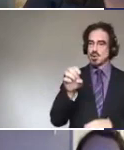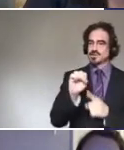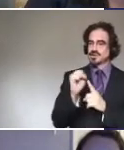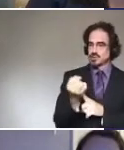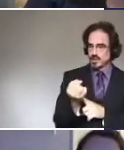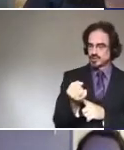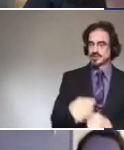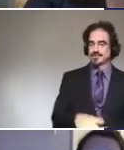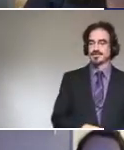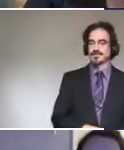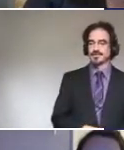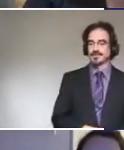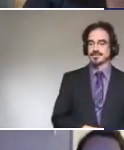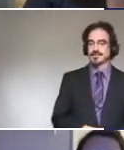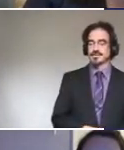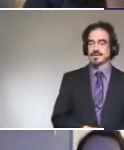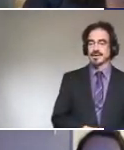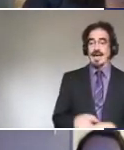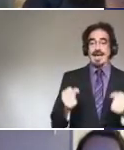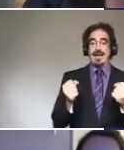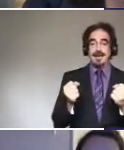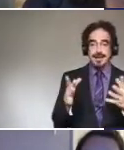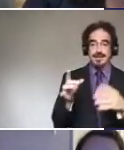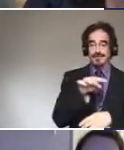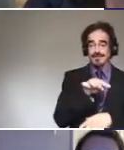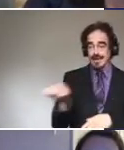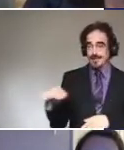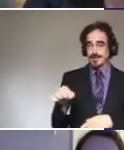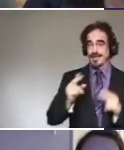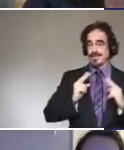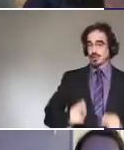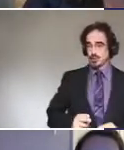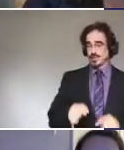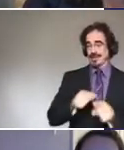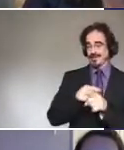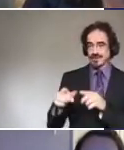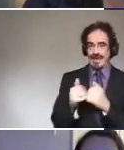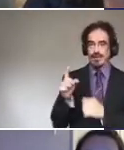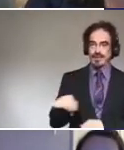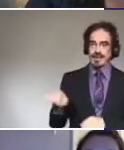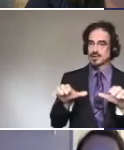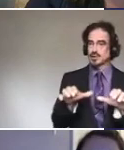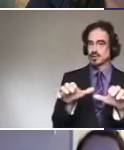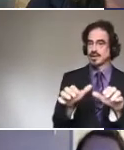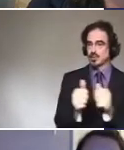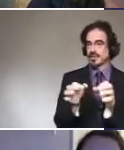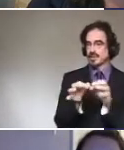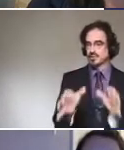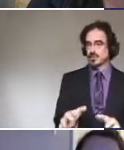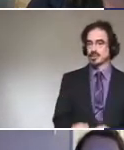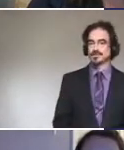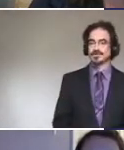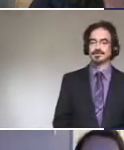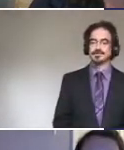and he, that's how many of them in the human field will do it. So, okay. Any other questions from